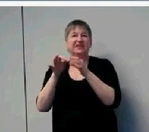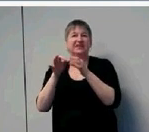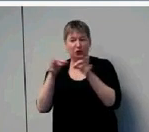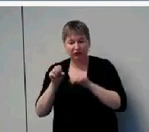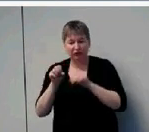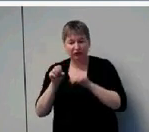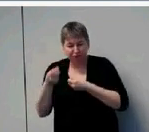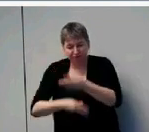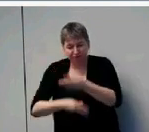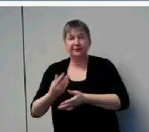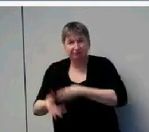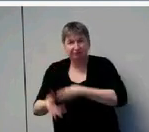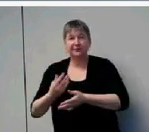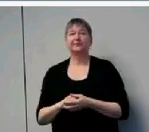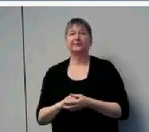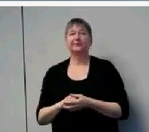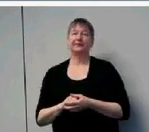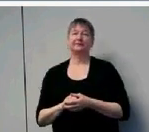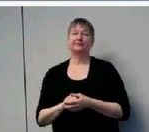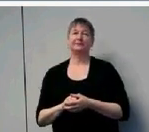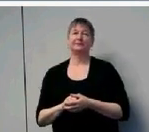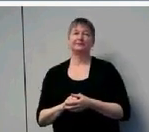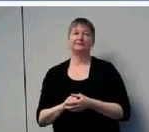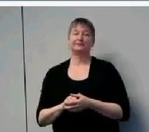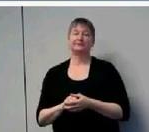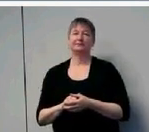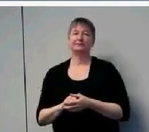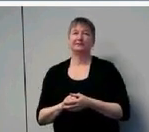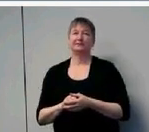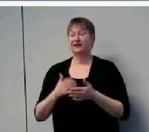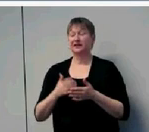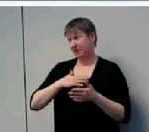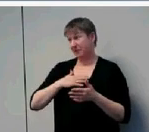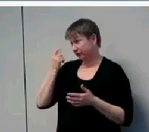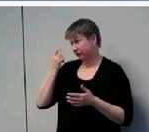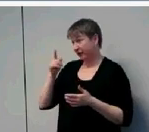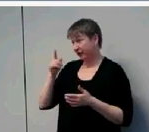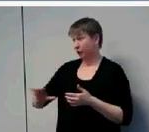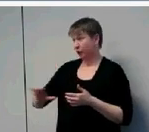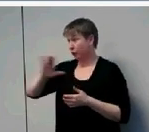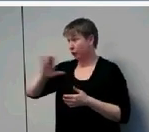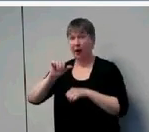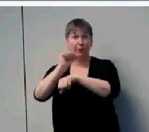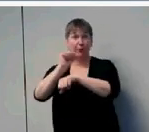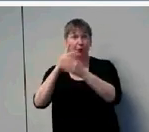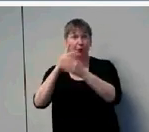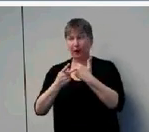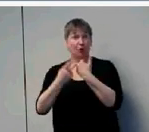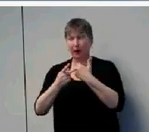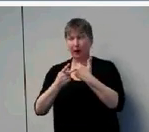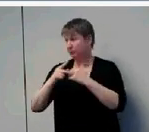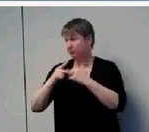audibility, which I understand you are doing a good job in your program of using